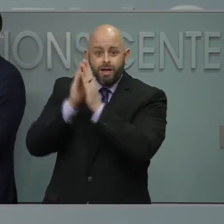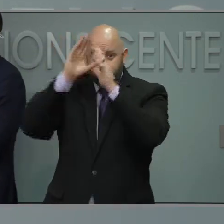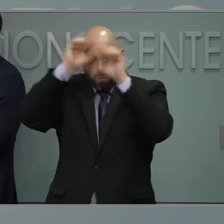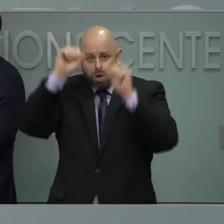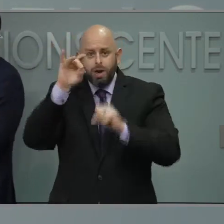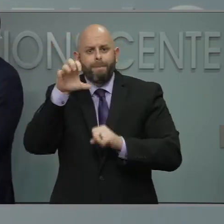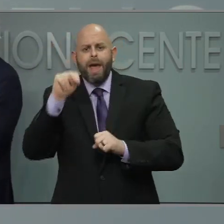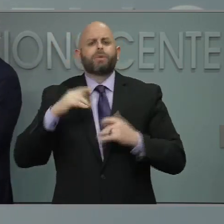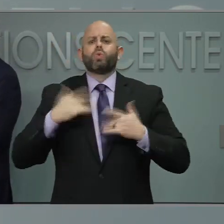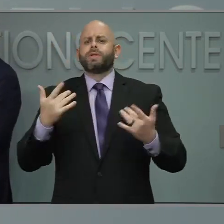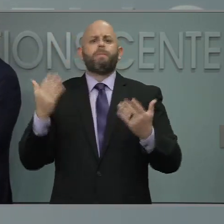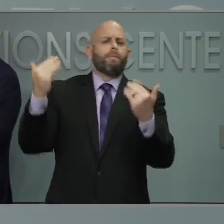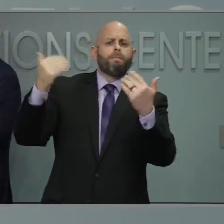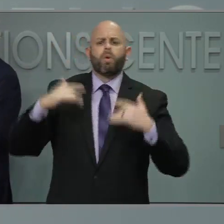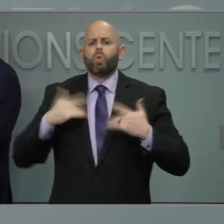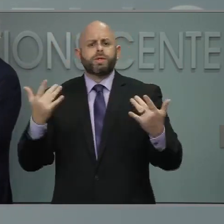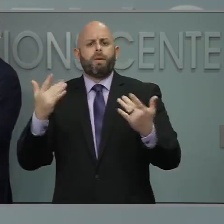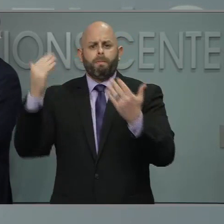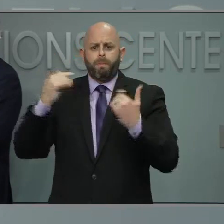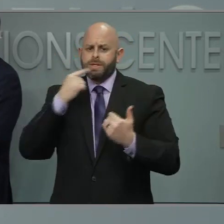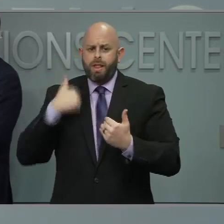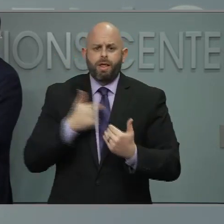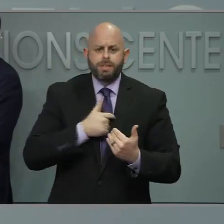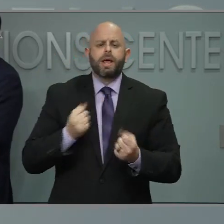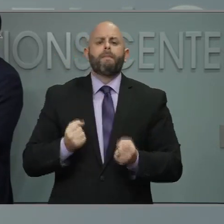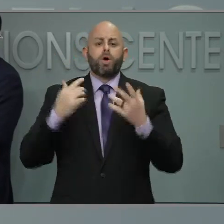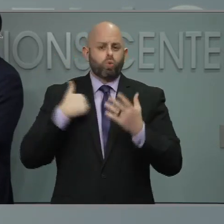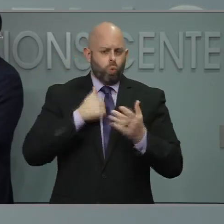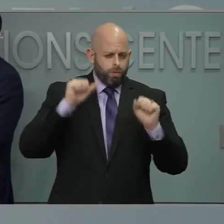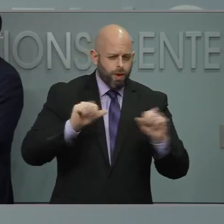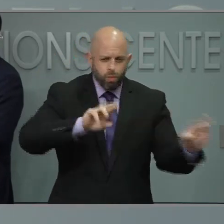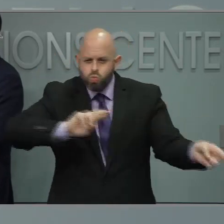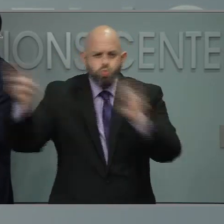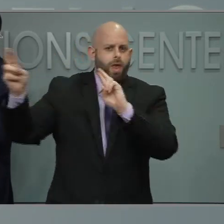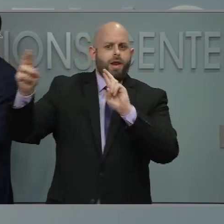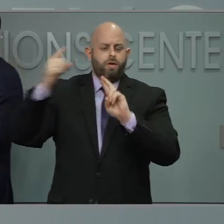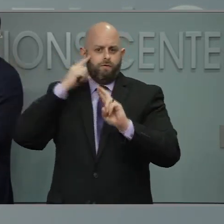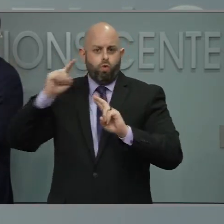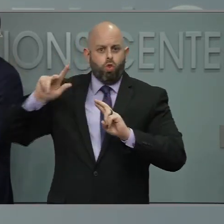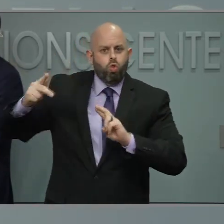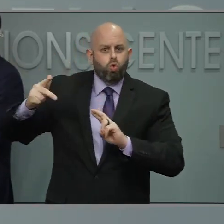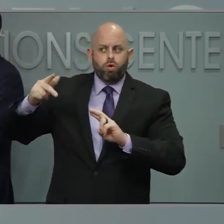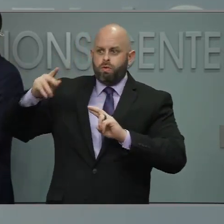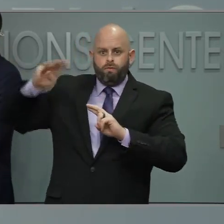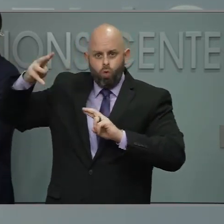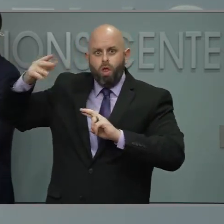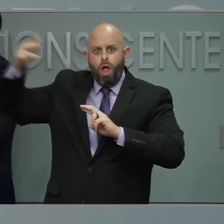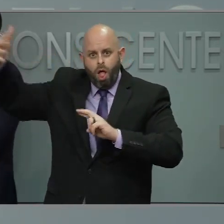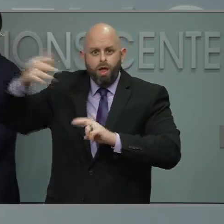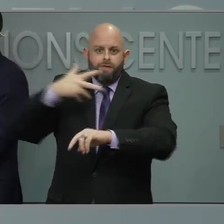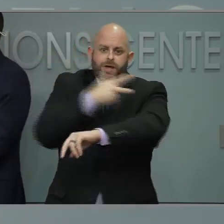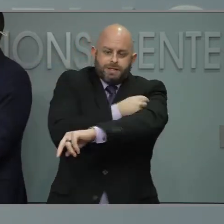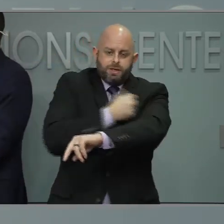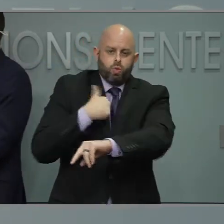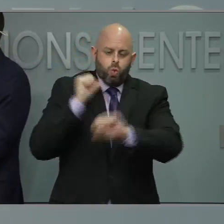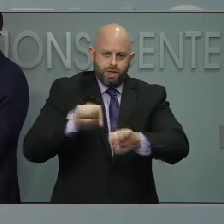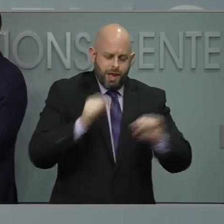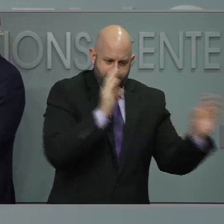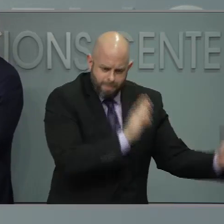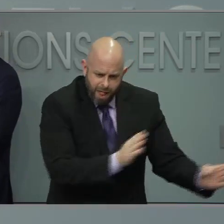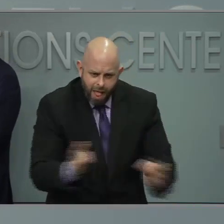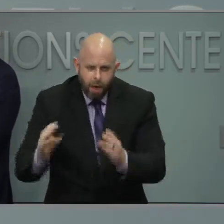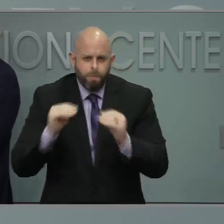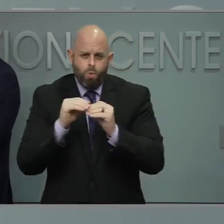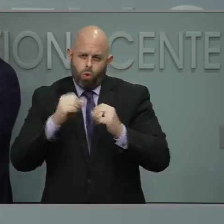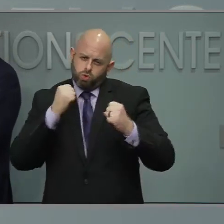those allocations look like if there was to be a third vaccine so that we can start to plan in more concrete